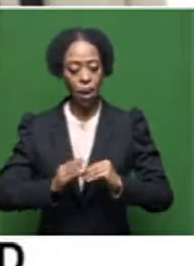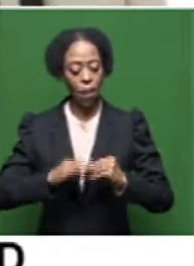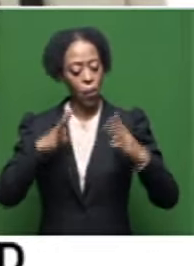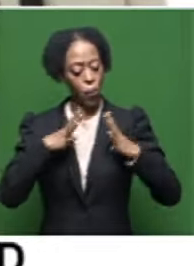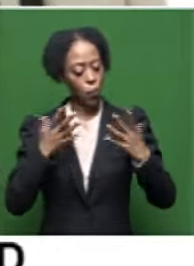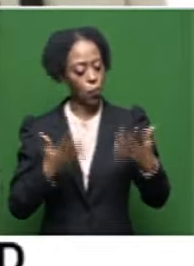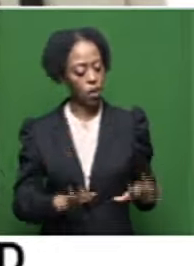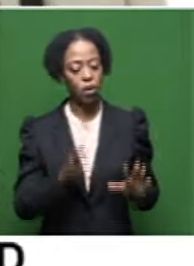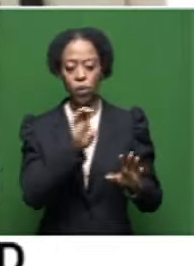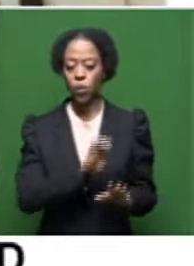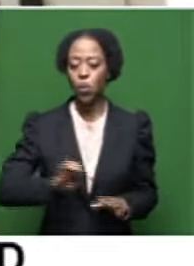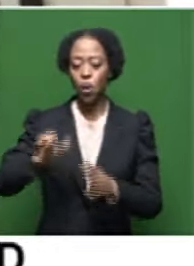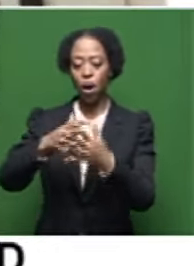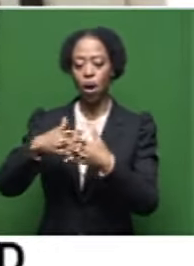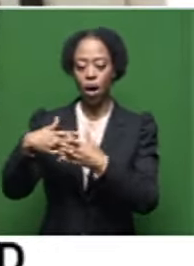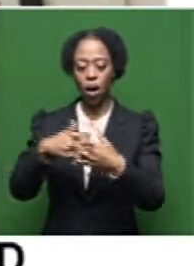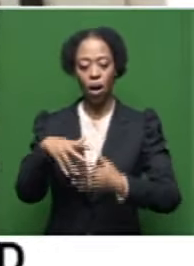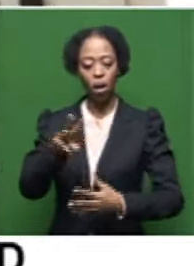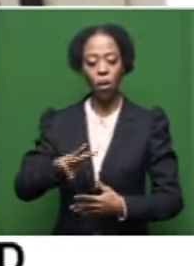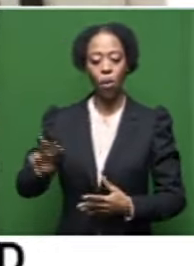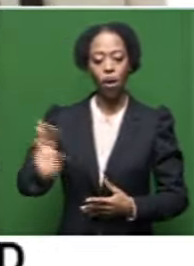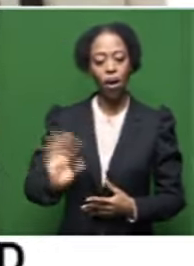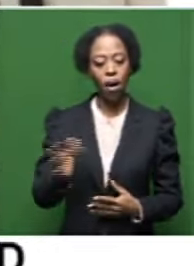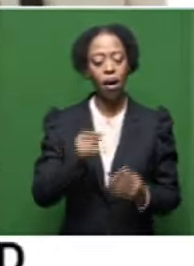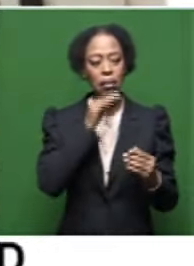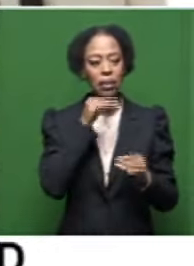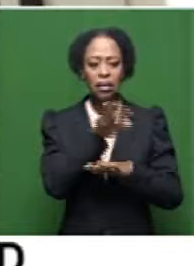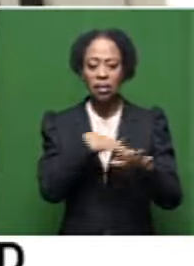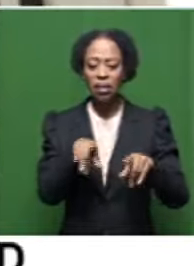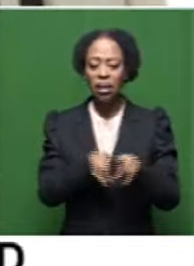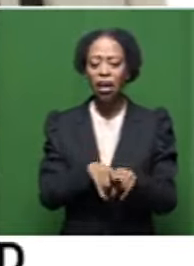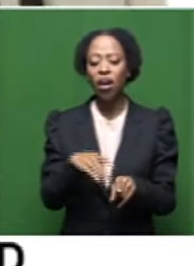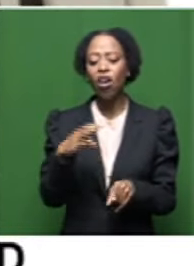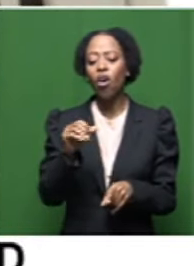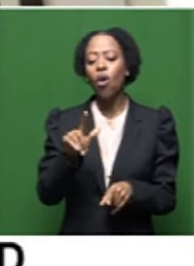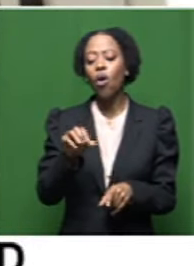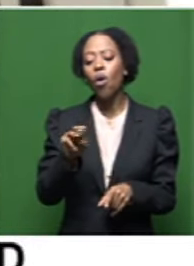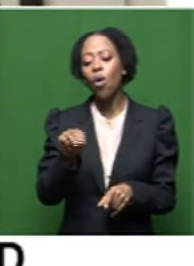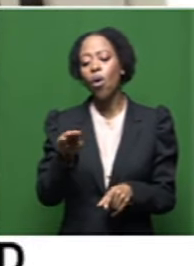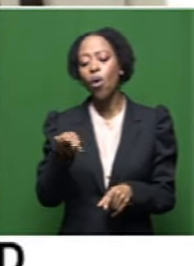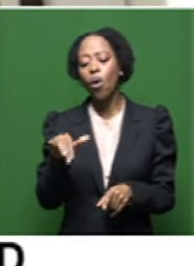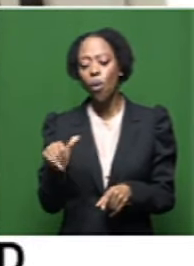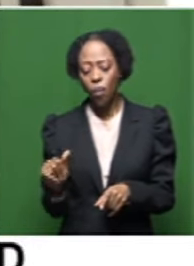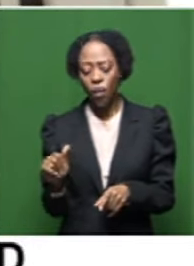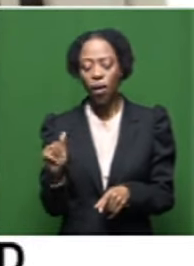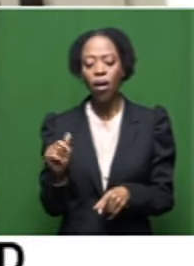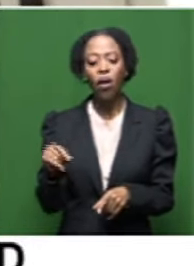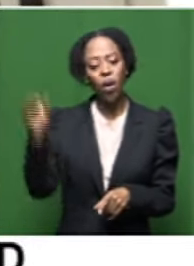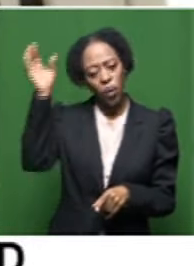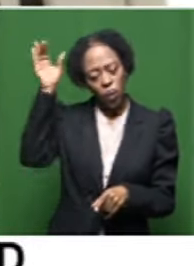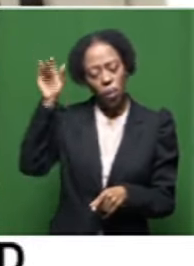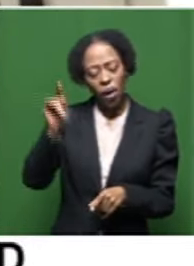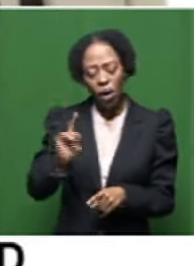rich ones in Europe and America and the West. I mean, I'm talking about places like Colombia, places like Cuba, where